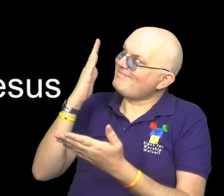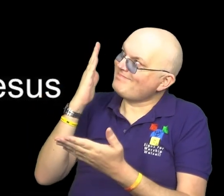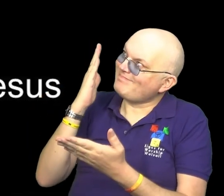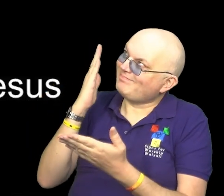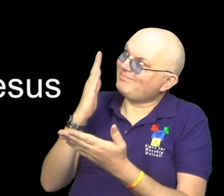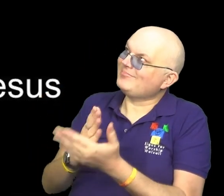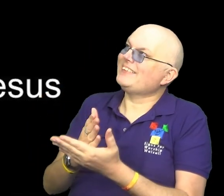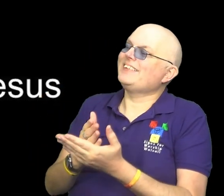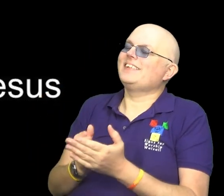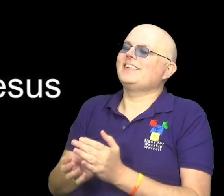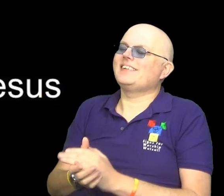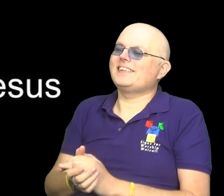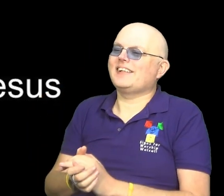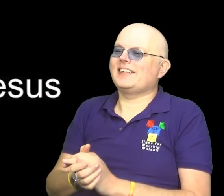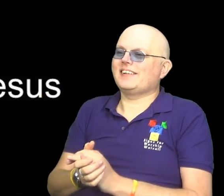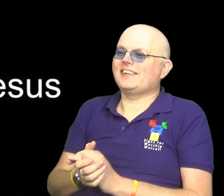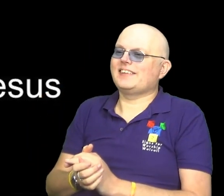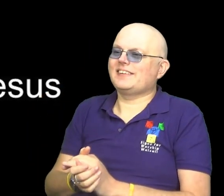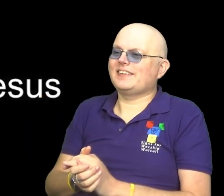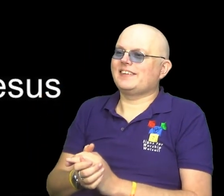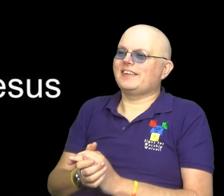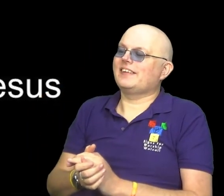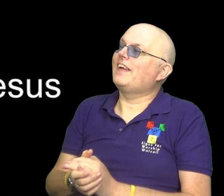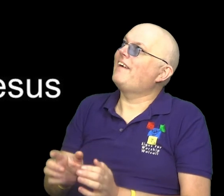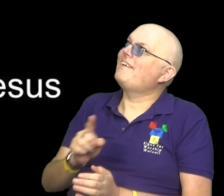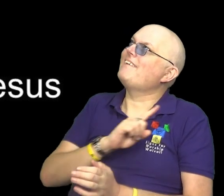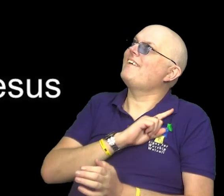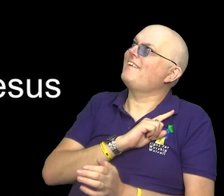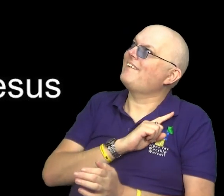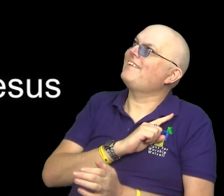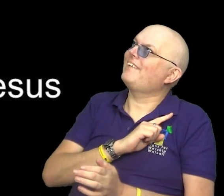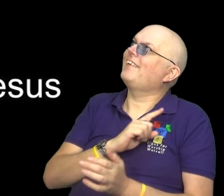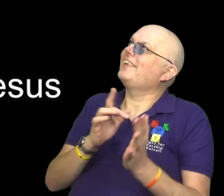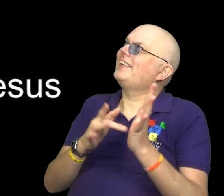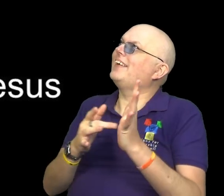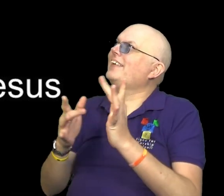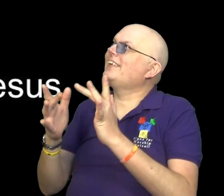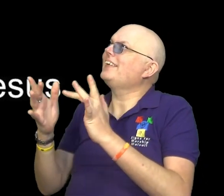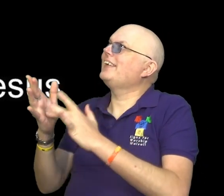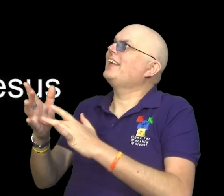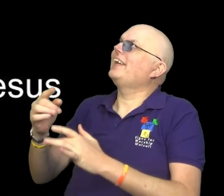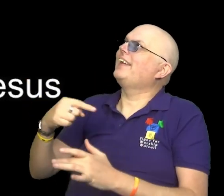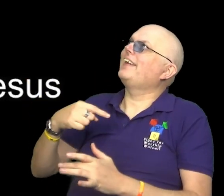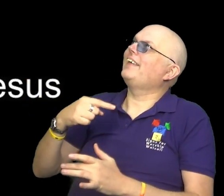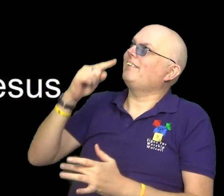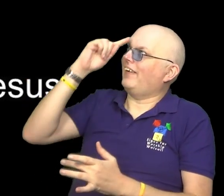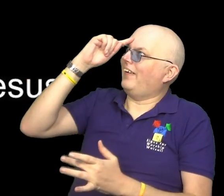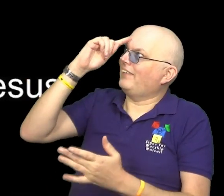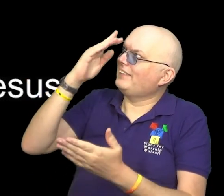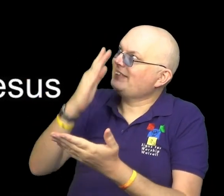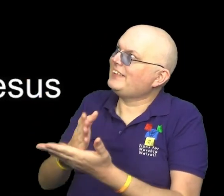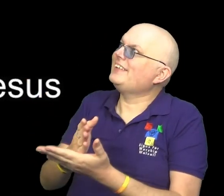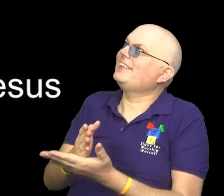Christ Holy Holy Holy our God is three our I believe in the the the Holy